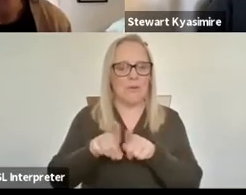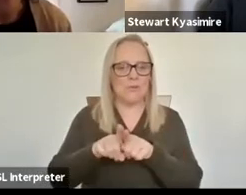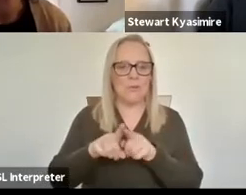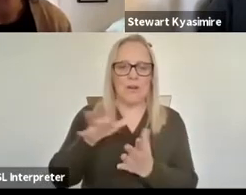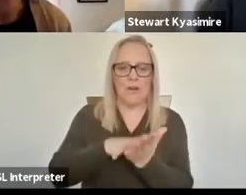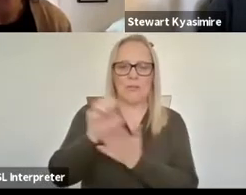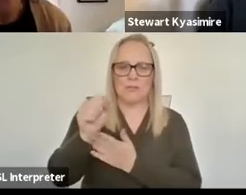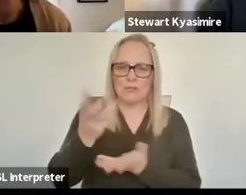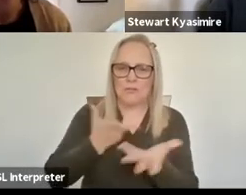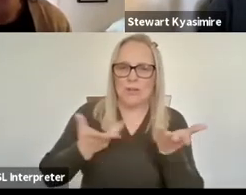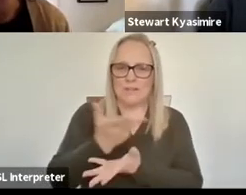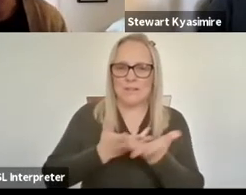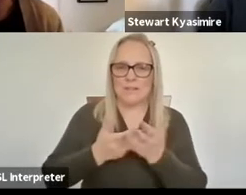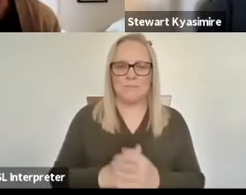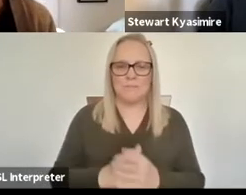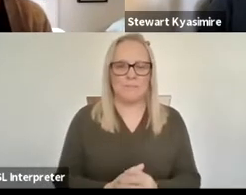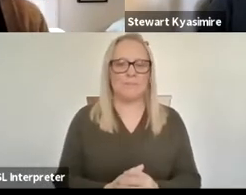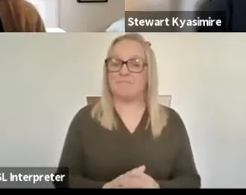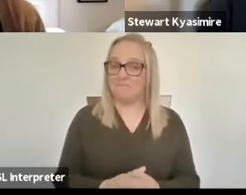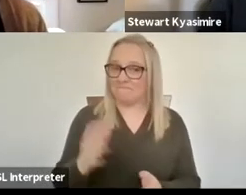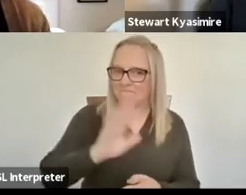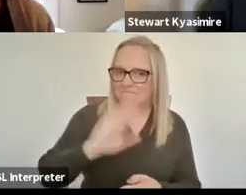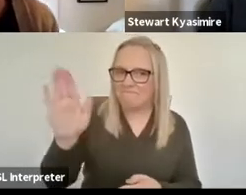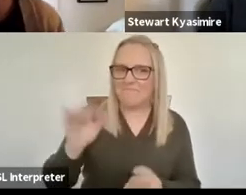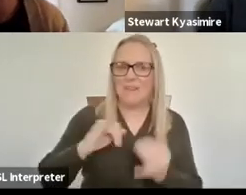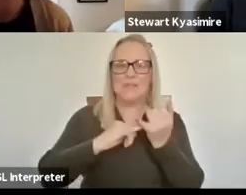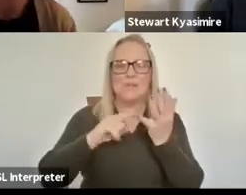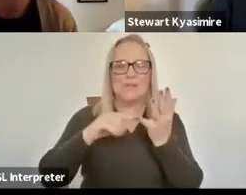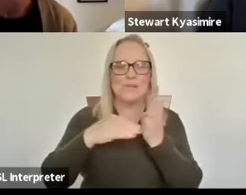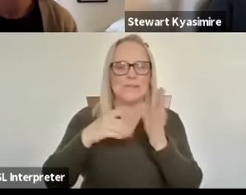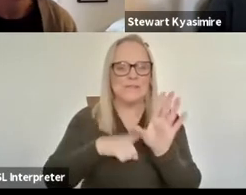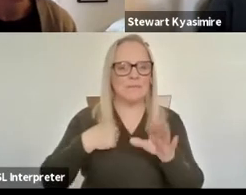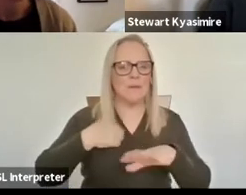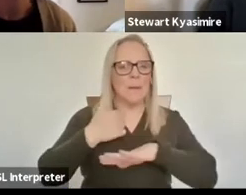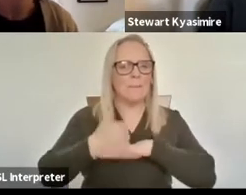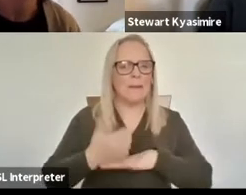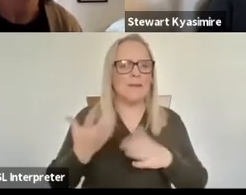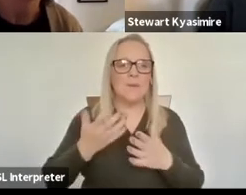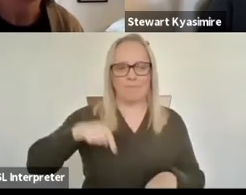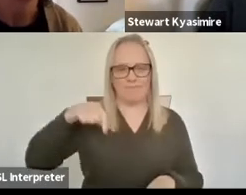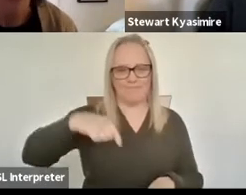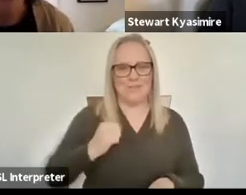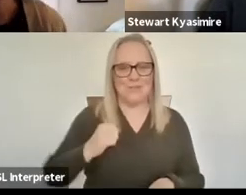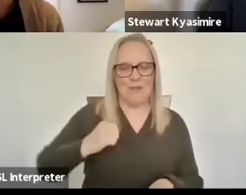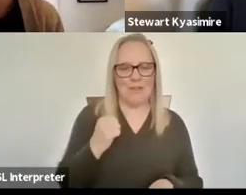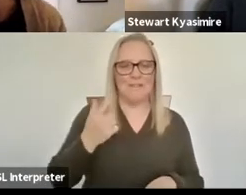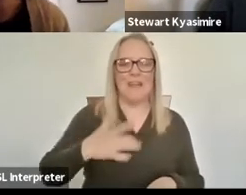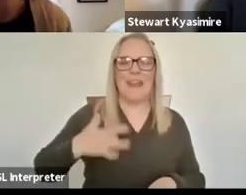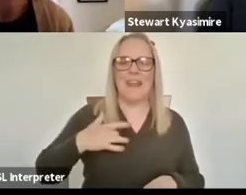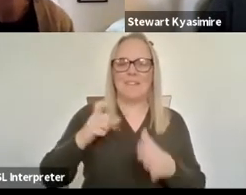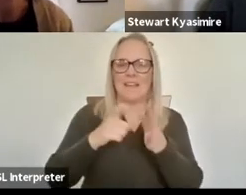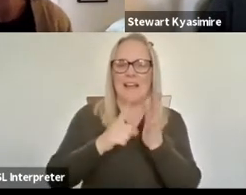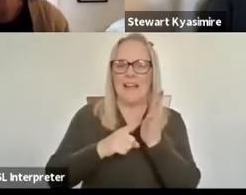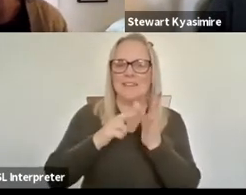Hello, so I'm Susie. I'm based in Scotland. I live in Calendar so I can see